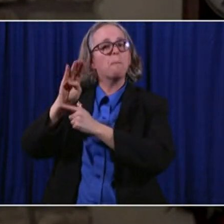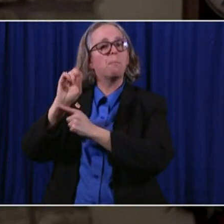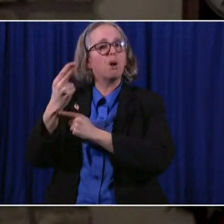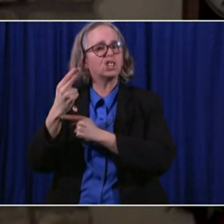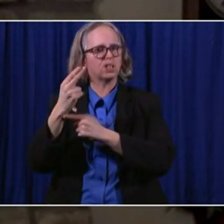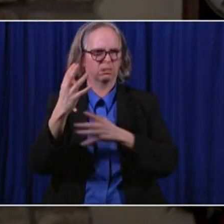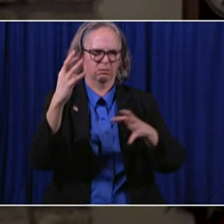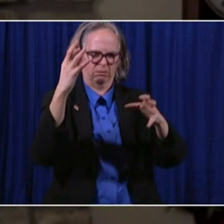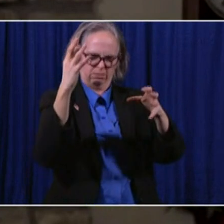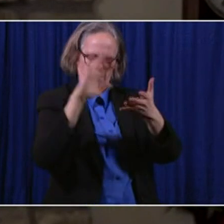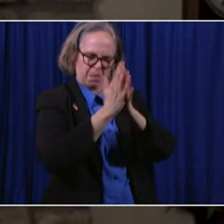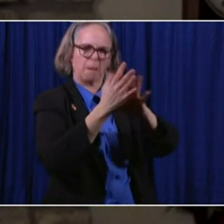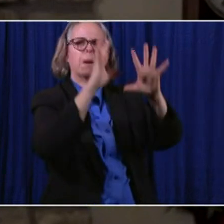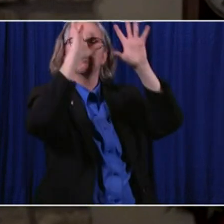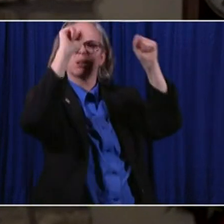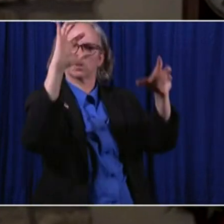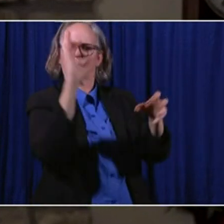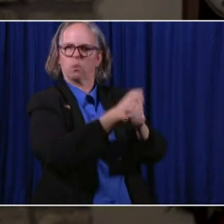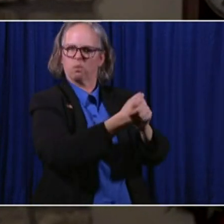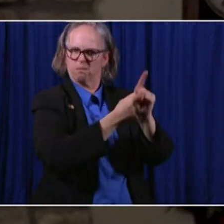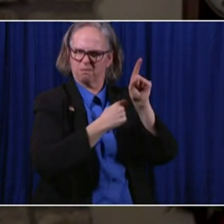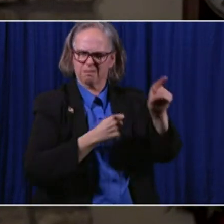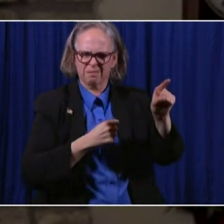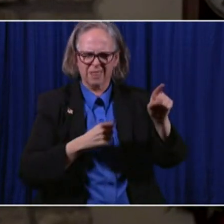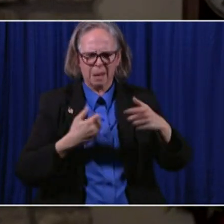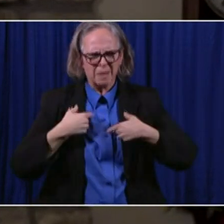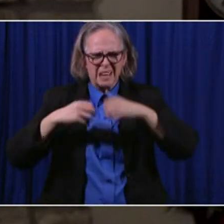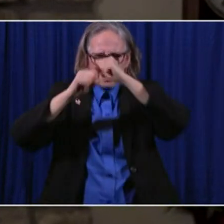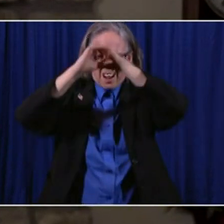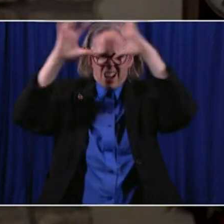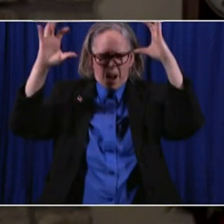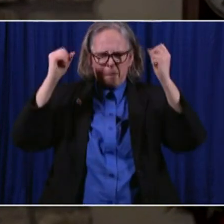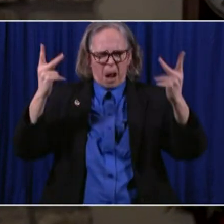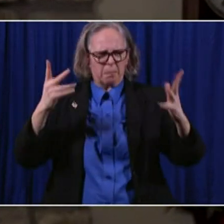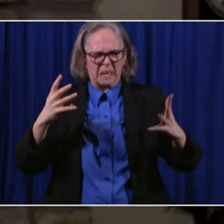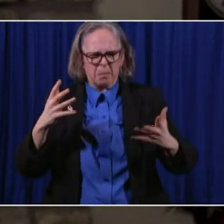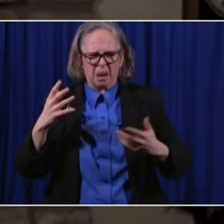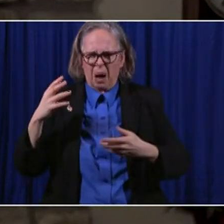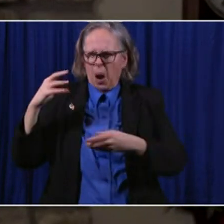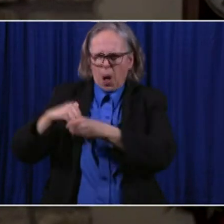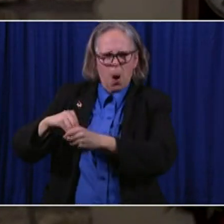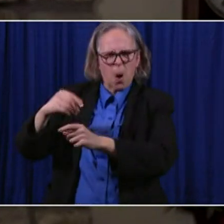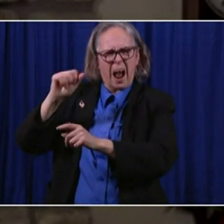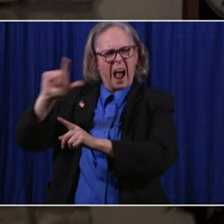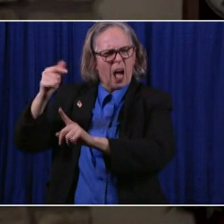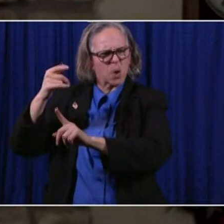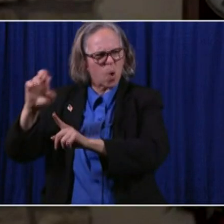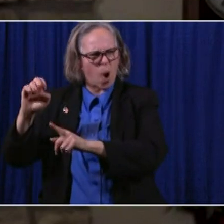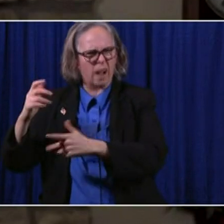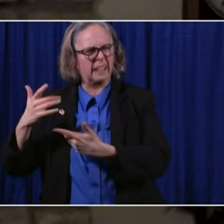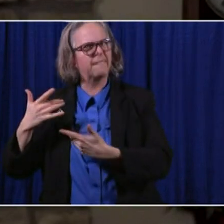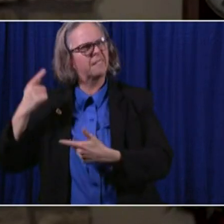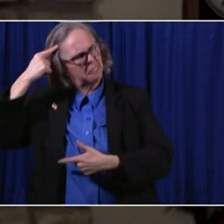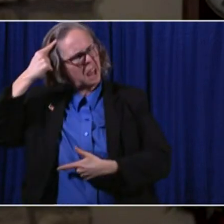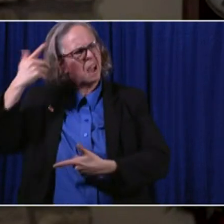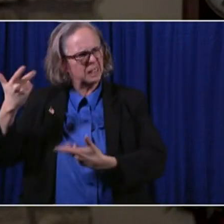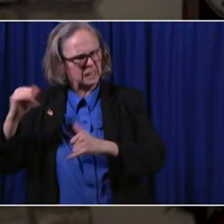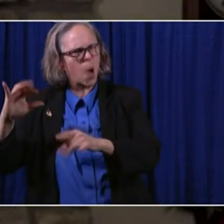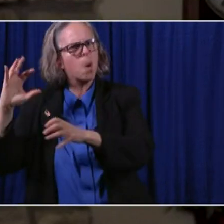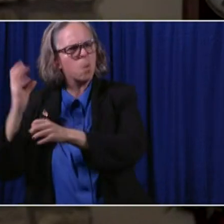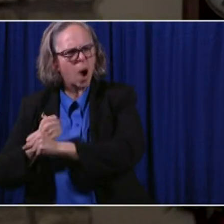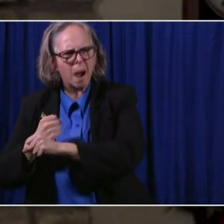and imagine that to this day, Gore and many other Americans still believe that he won. Yet, peaceful